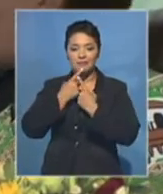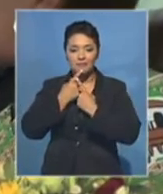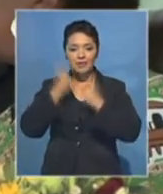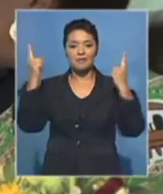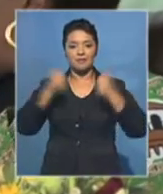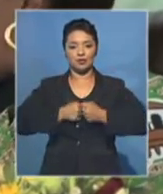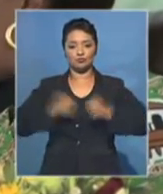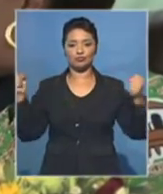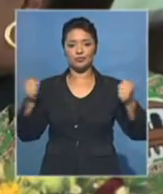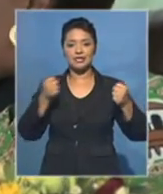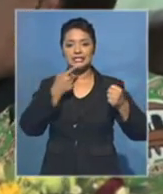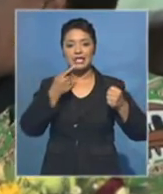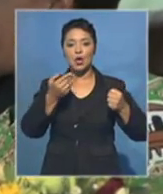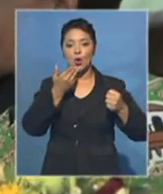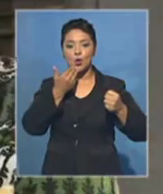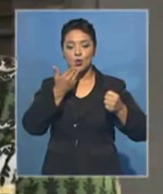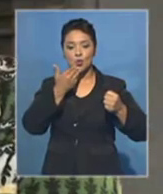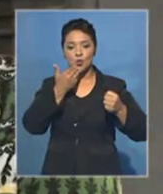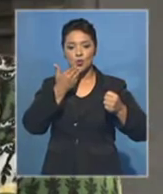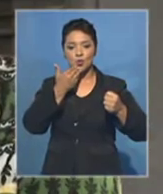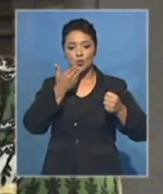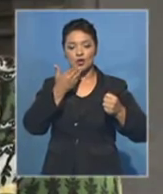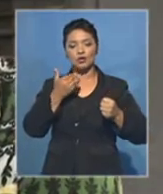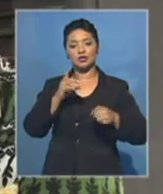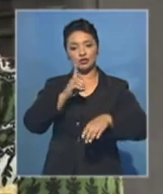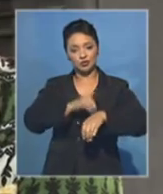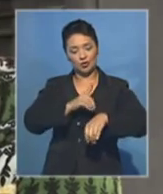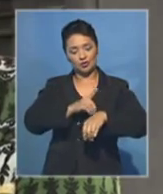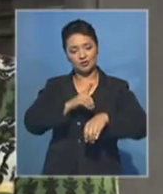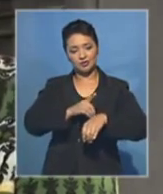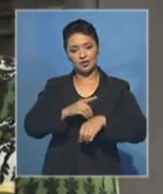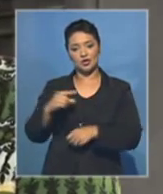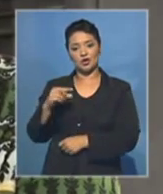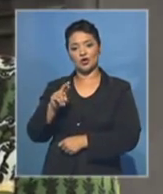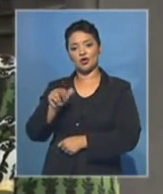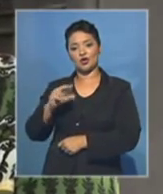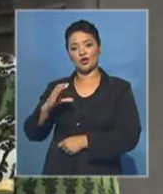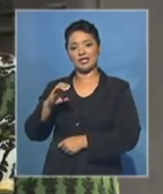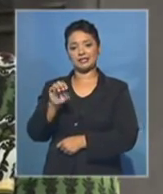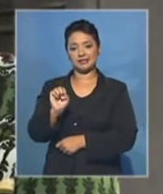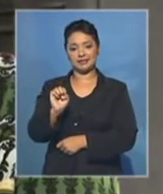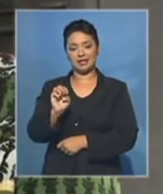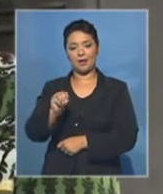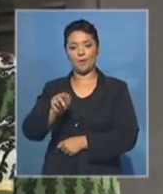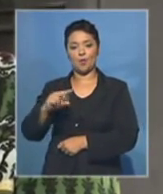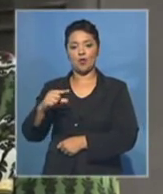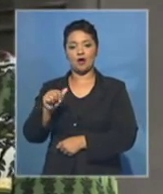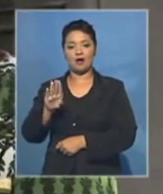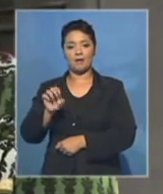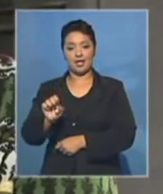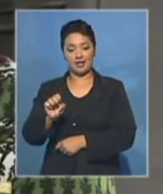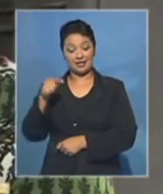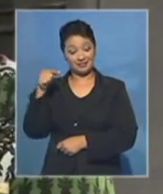the first lady, Amai, Dr. Grace Mugabe. A quail wind was unleashed,